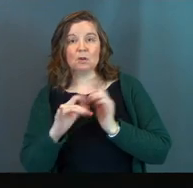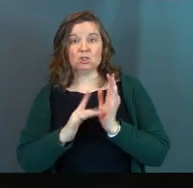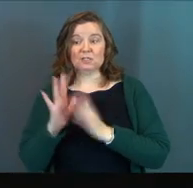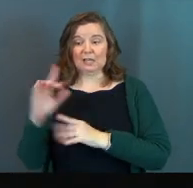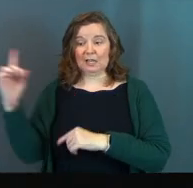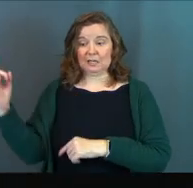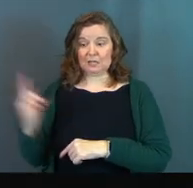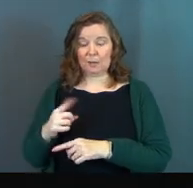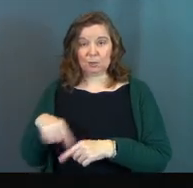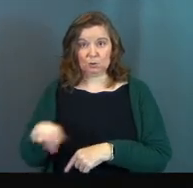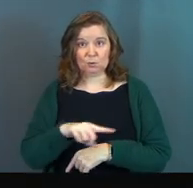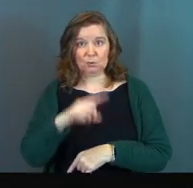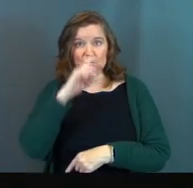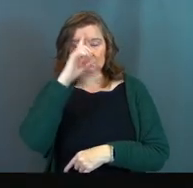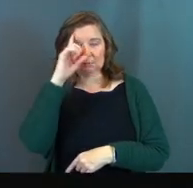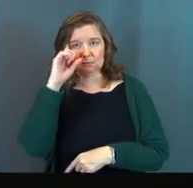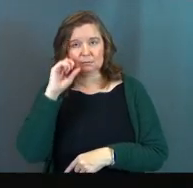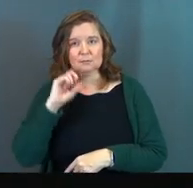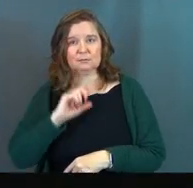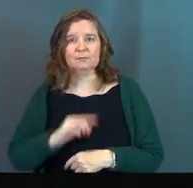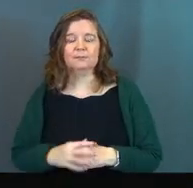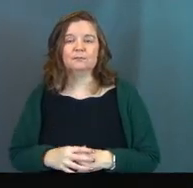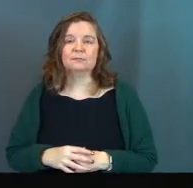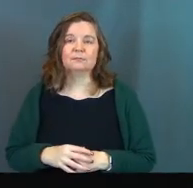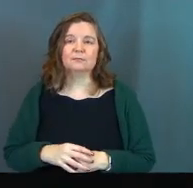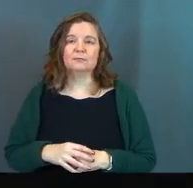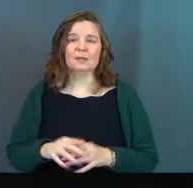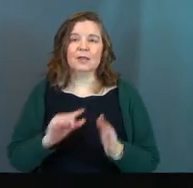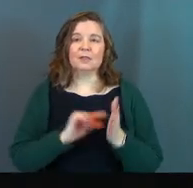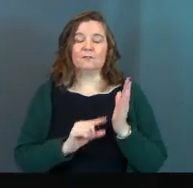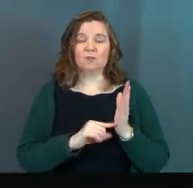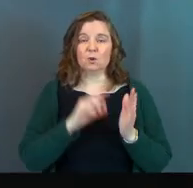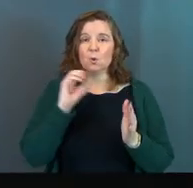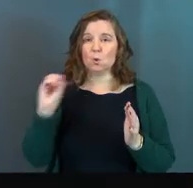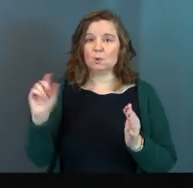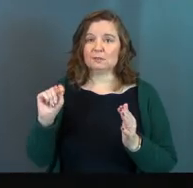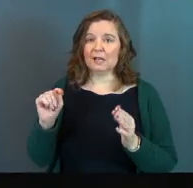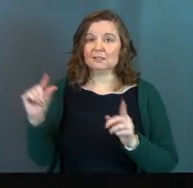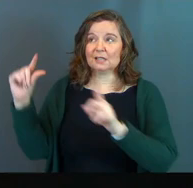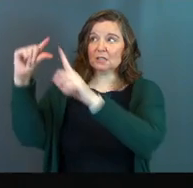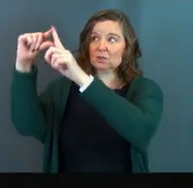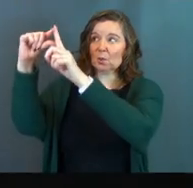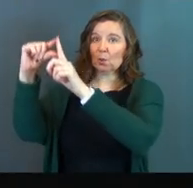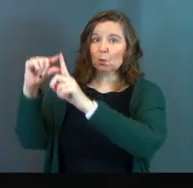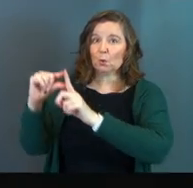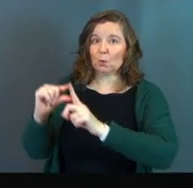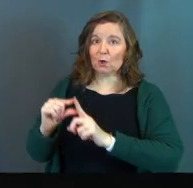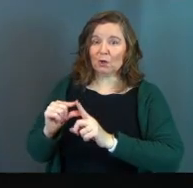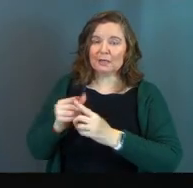Jesus is coming toward you. There's a verse in the Old Testament that says the word is near to you.